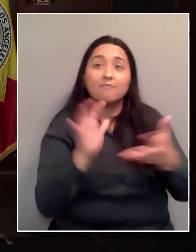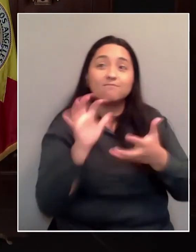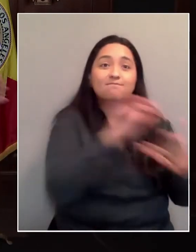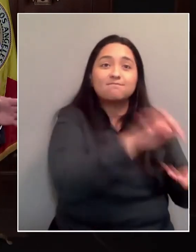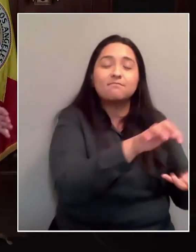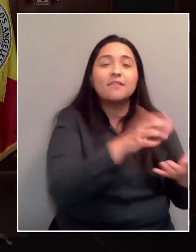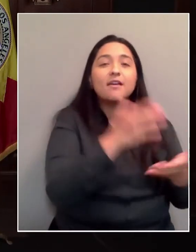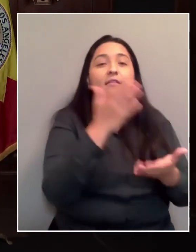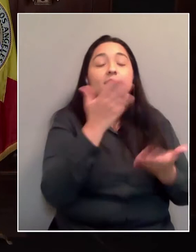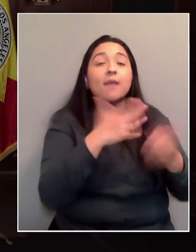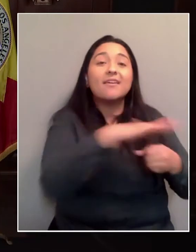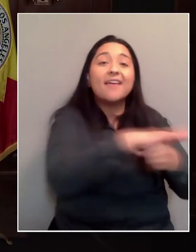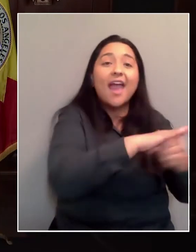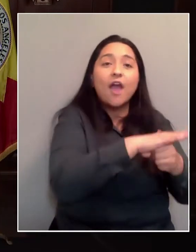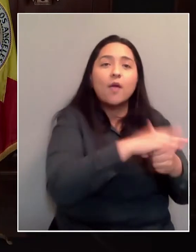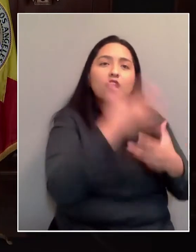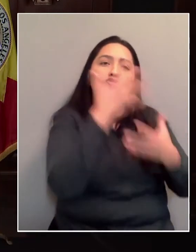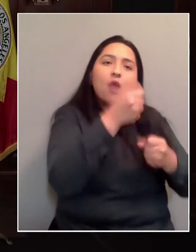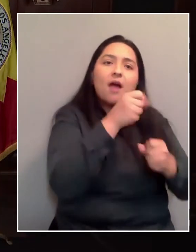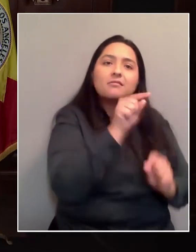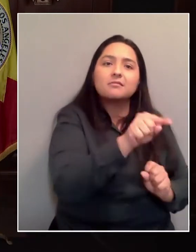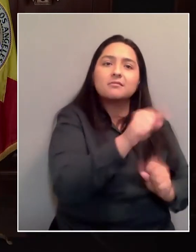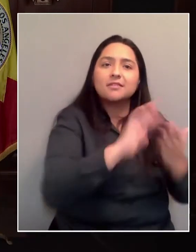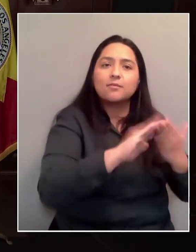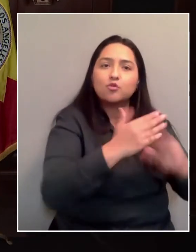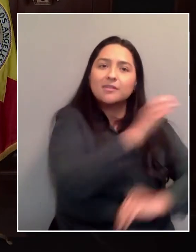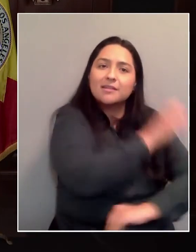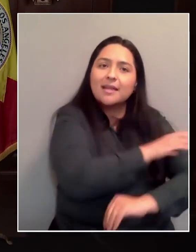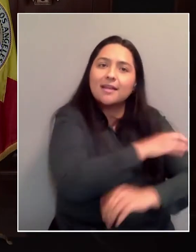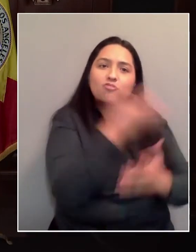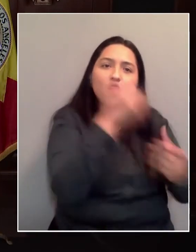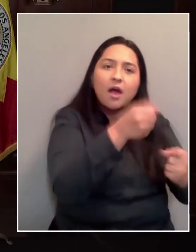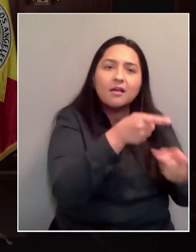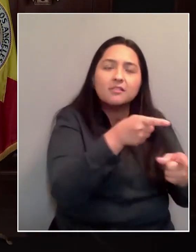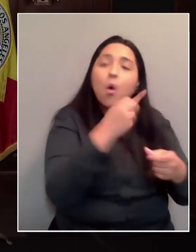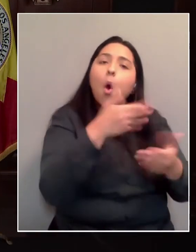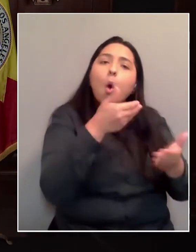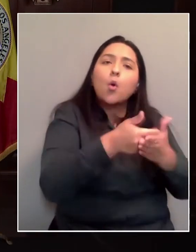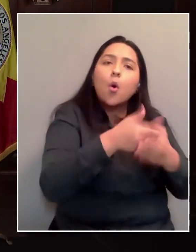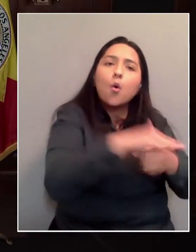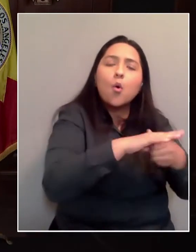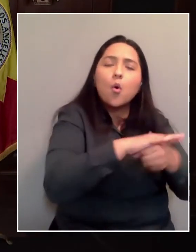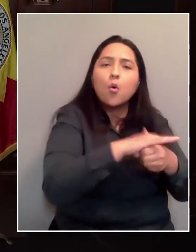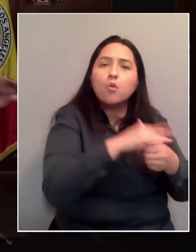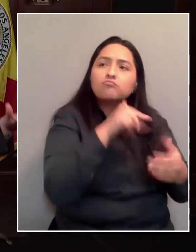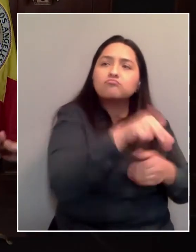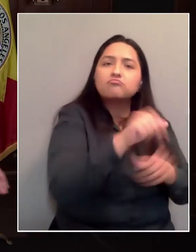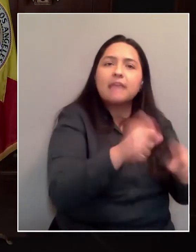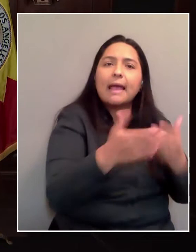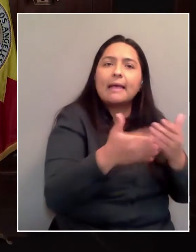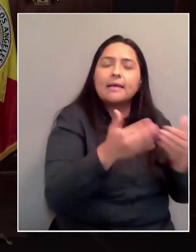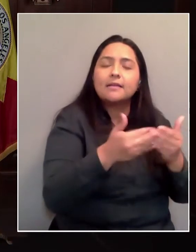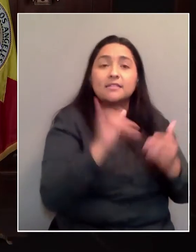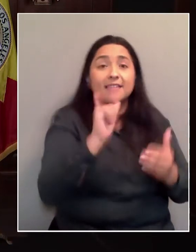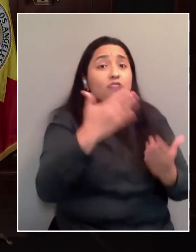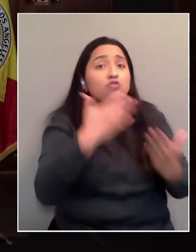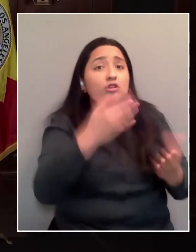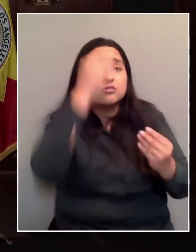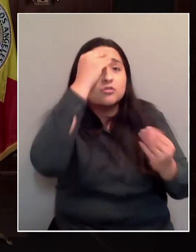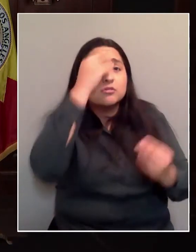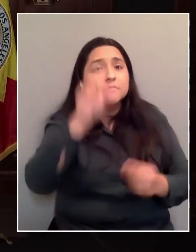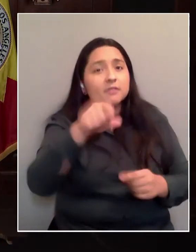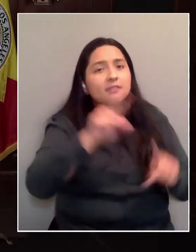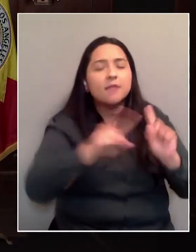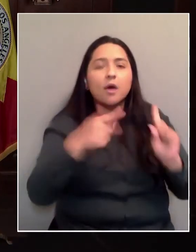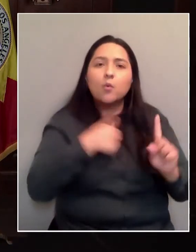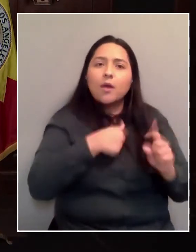they trust that place down the street or they can walk to it more easily. That's good news. But we've also expanded to all sorts of others. We're doing kind of